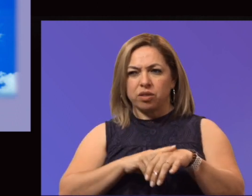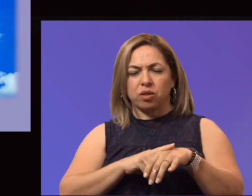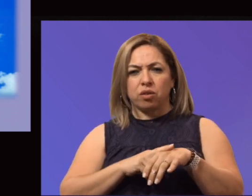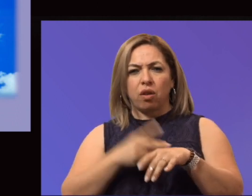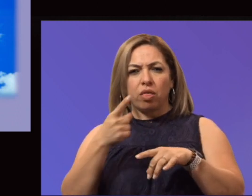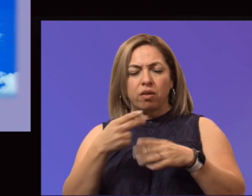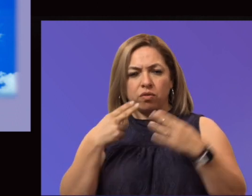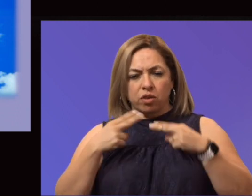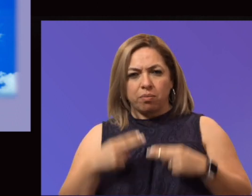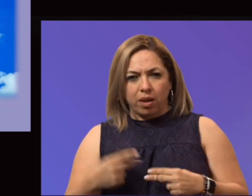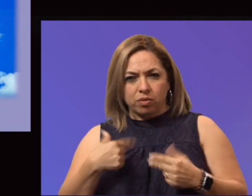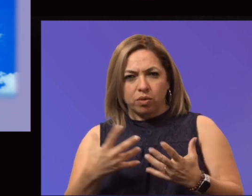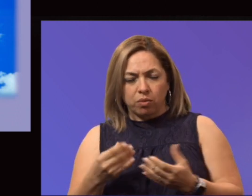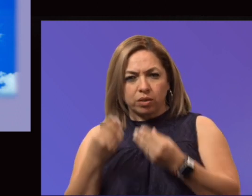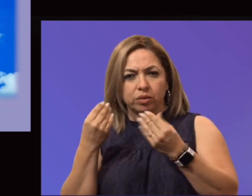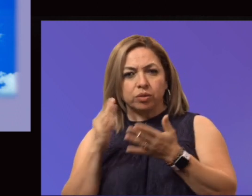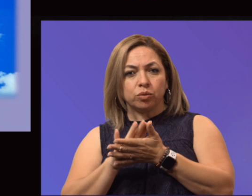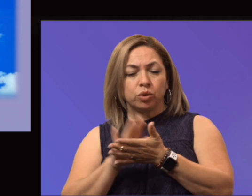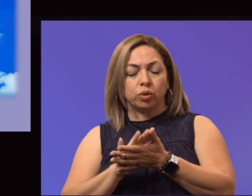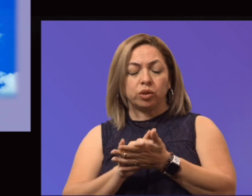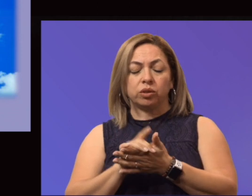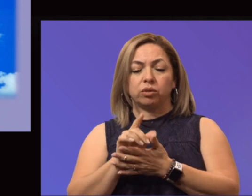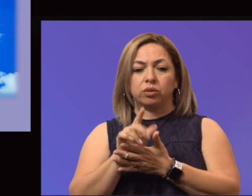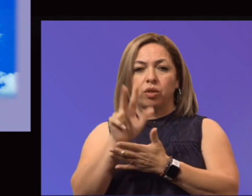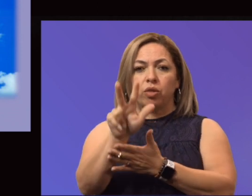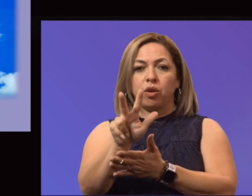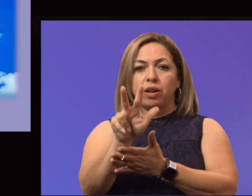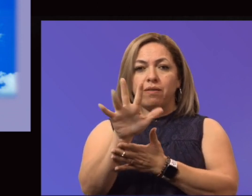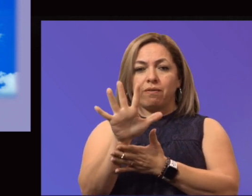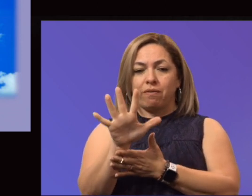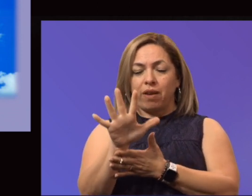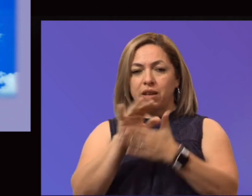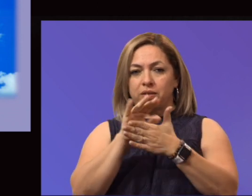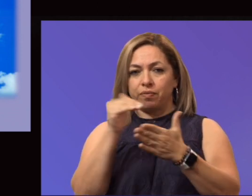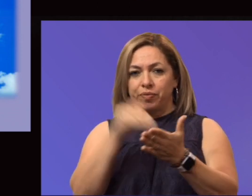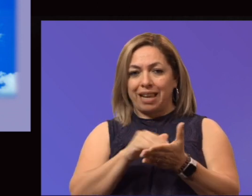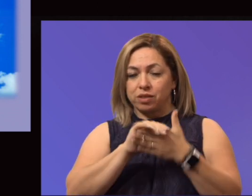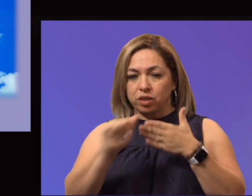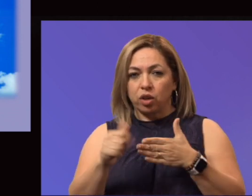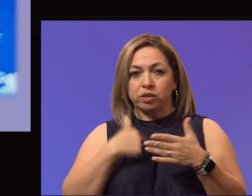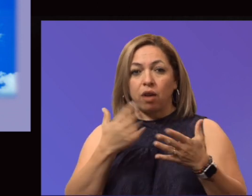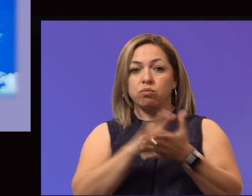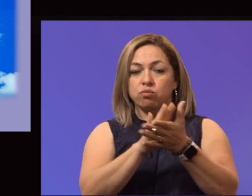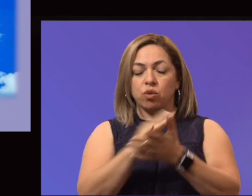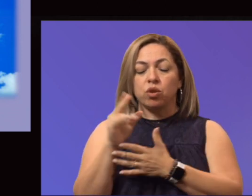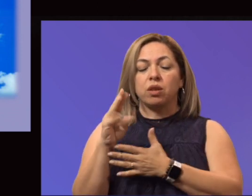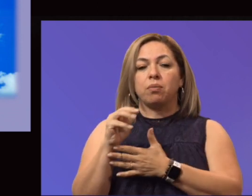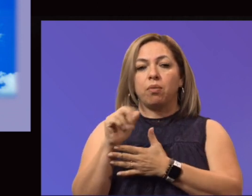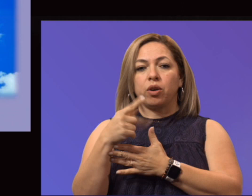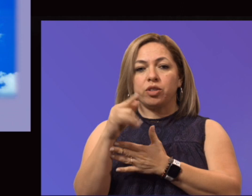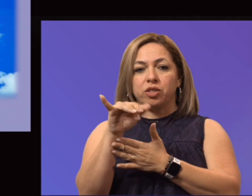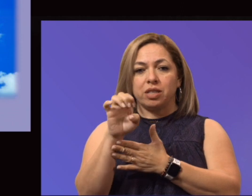This is a one-year planning grant of $35,000. I want to provide, again, kudos to Margie Nelson Rodriguez, to Professor